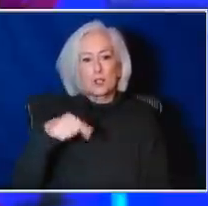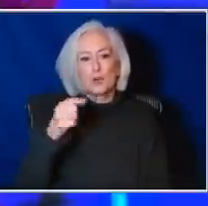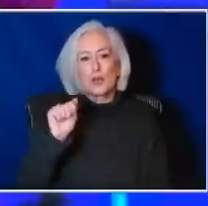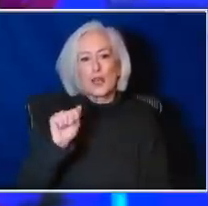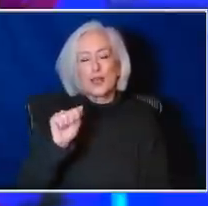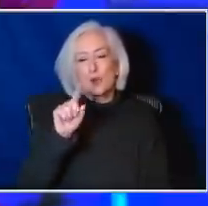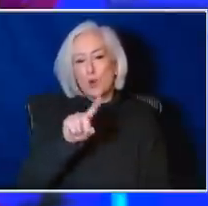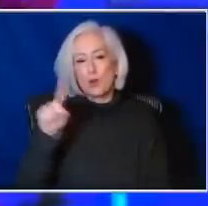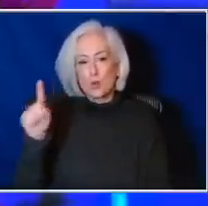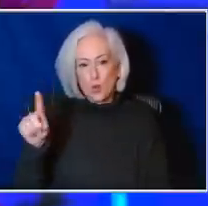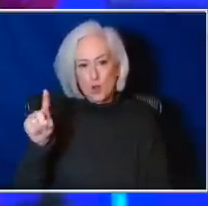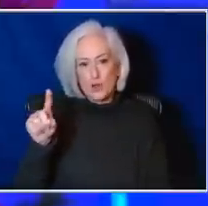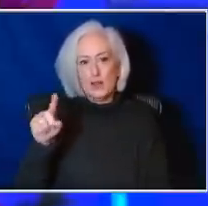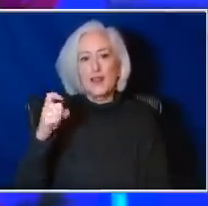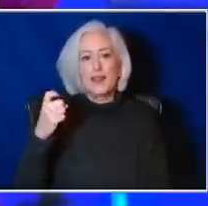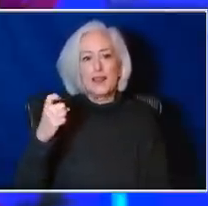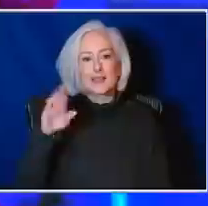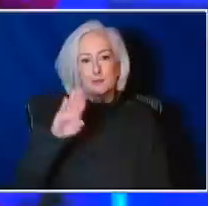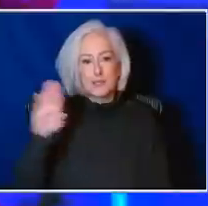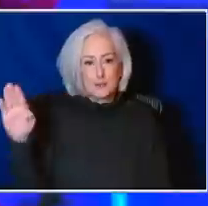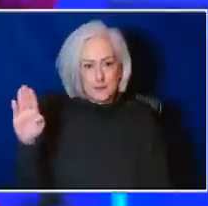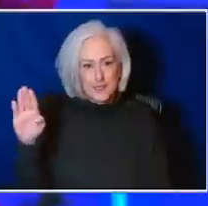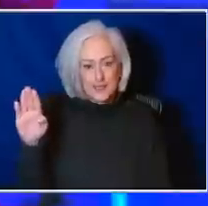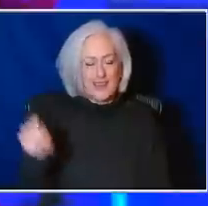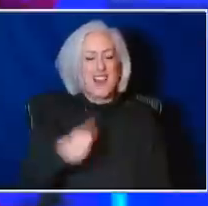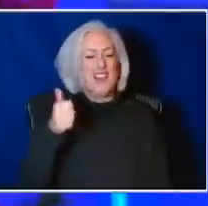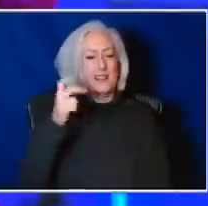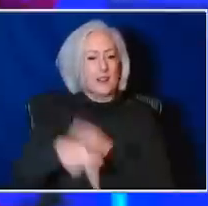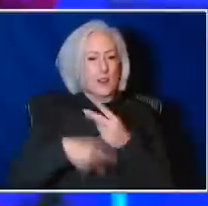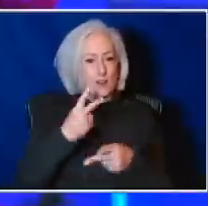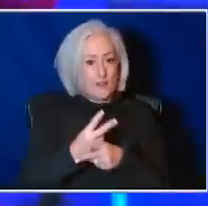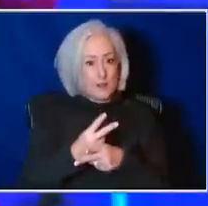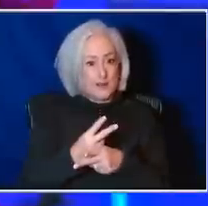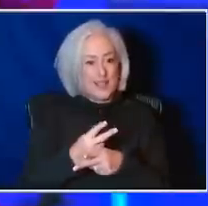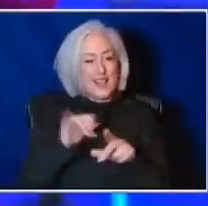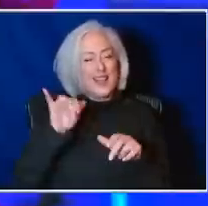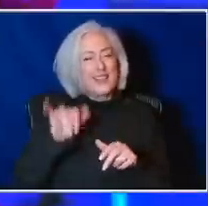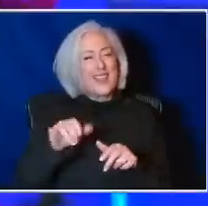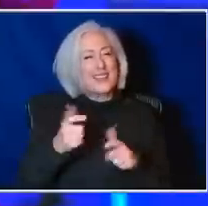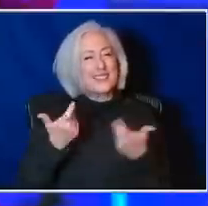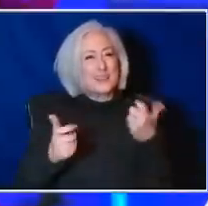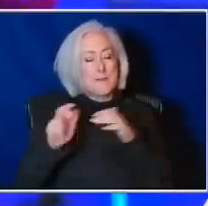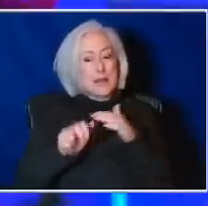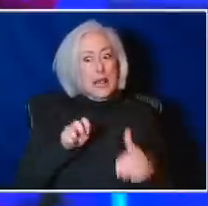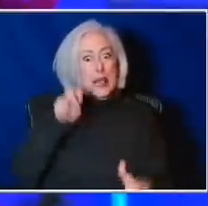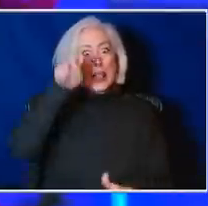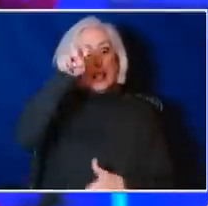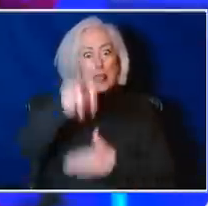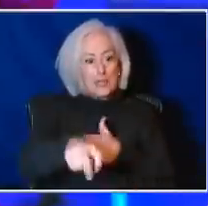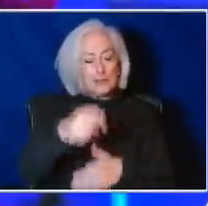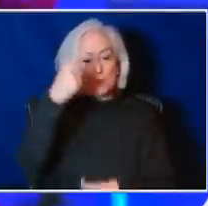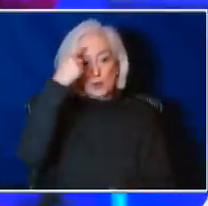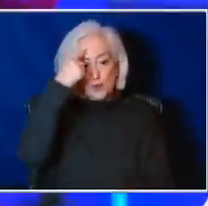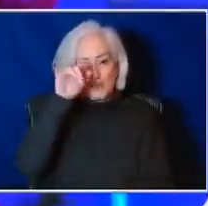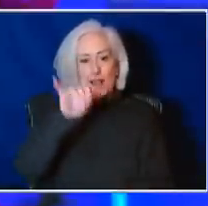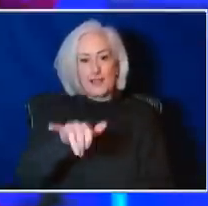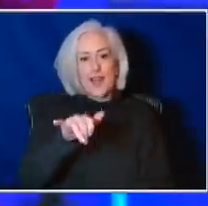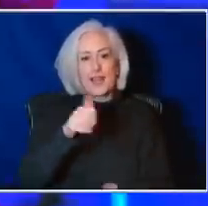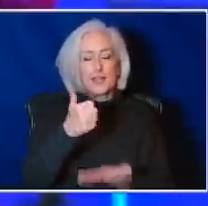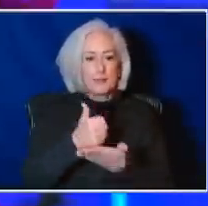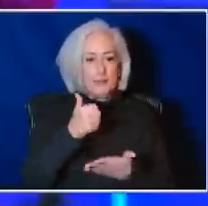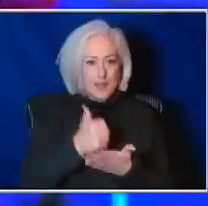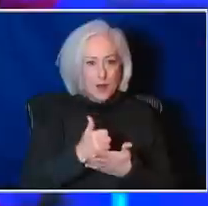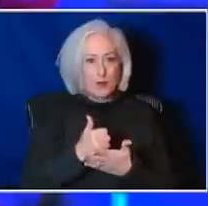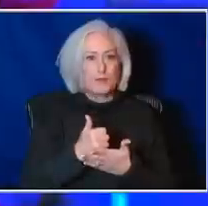variant as well. I think it's a large leap, however, to make the jump to now we can use this as convalescent plasma therapy.